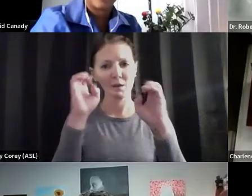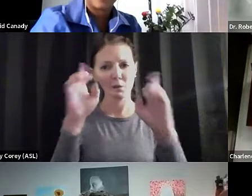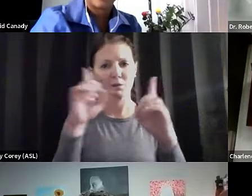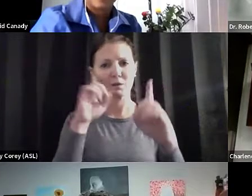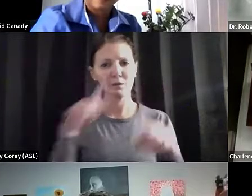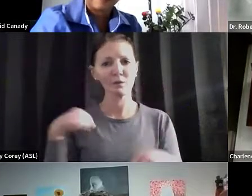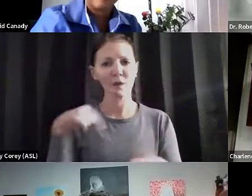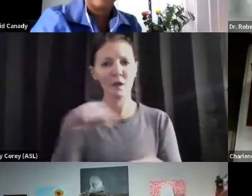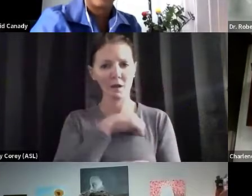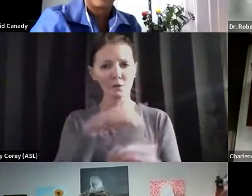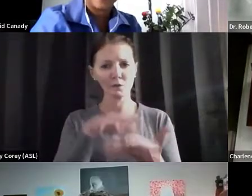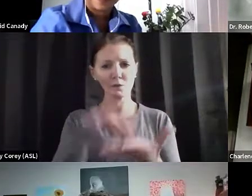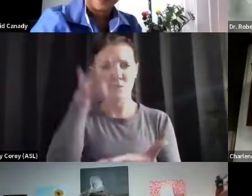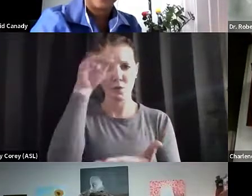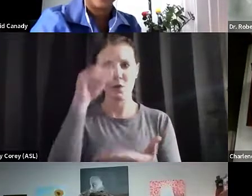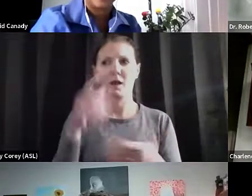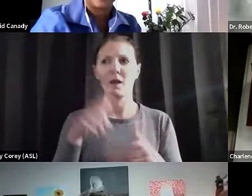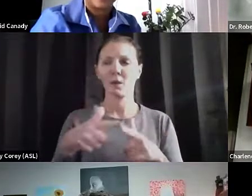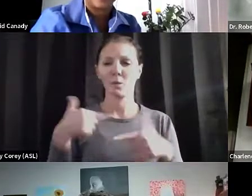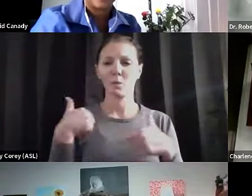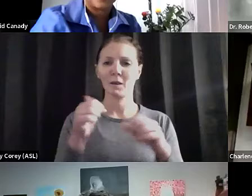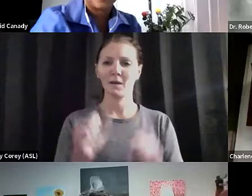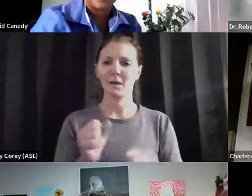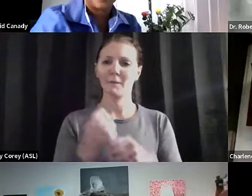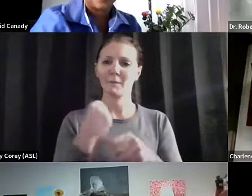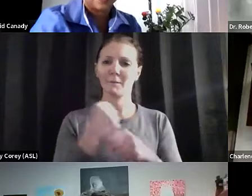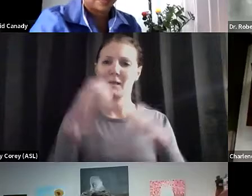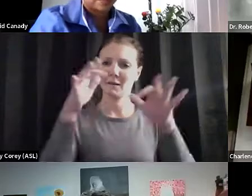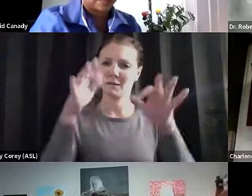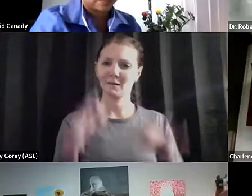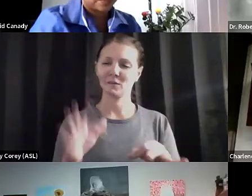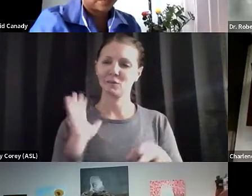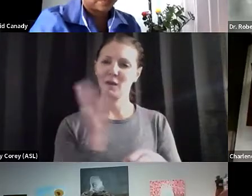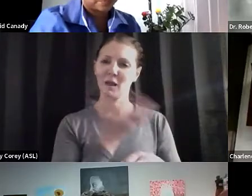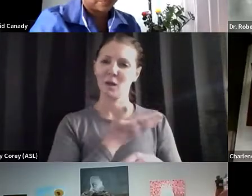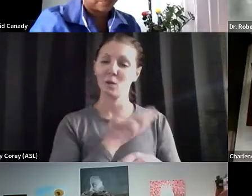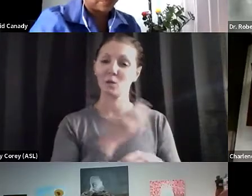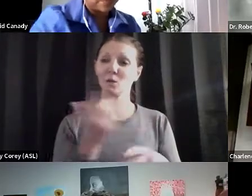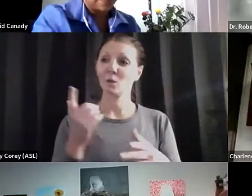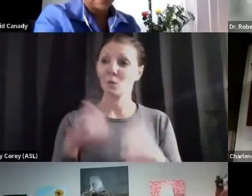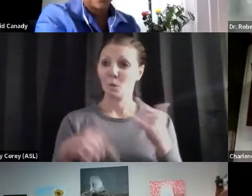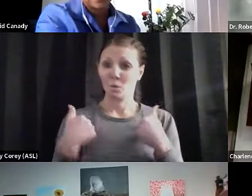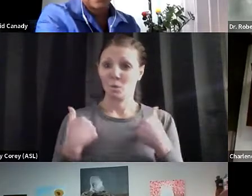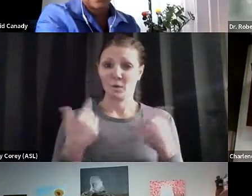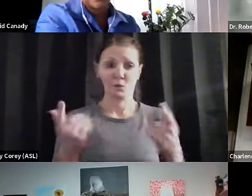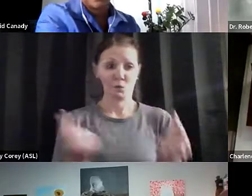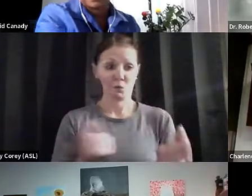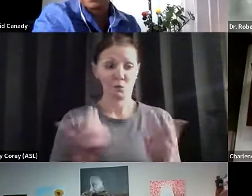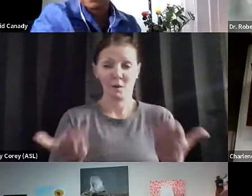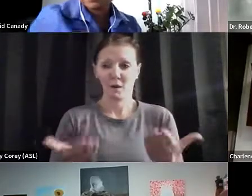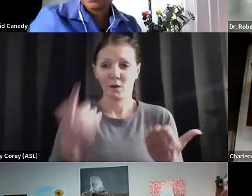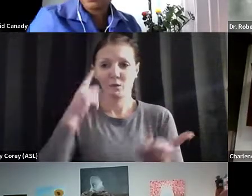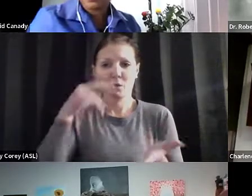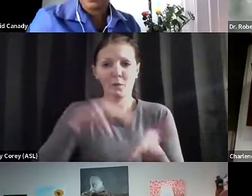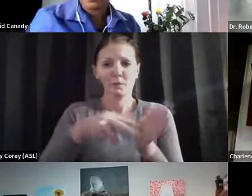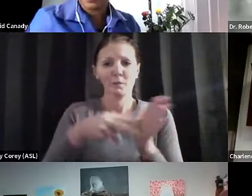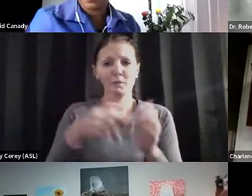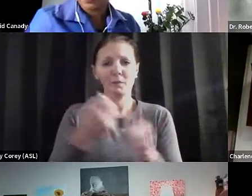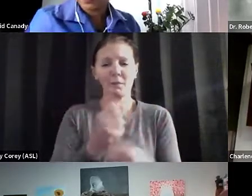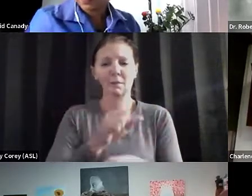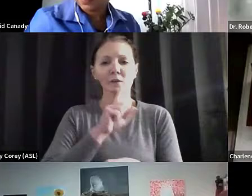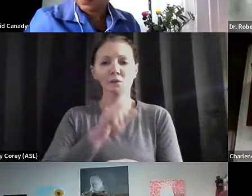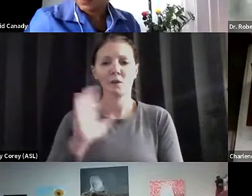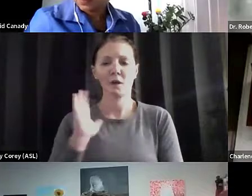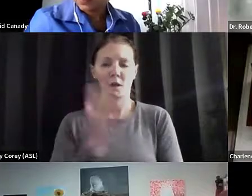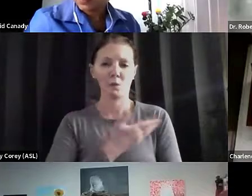decisions that we need to make. And everything that we do here is in service of making sure that our school communities can be